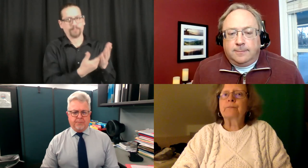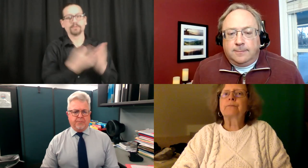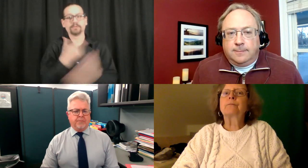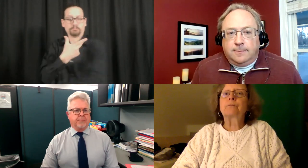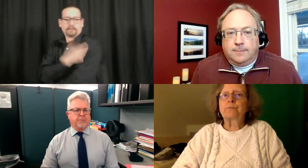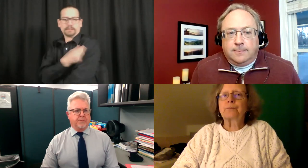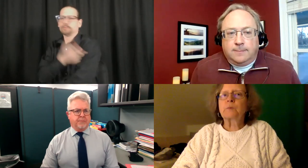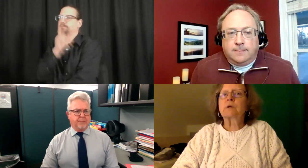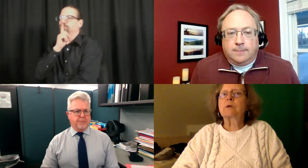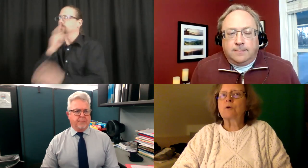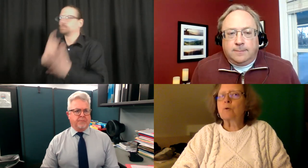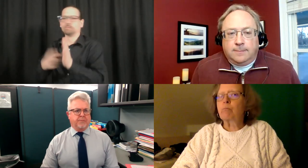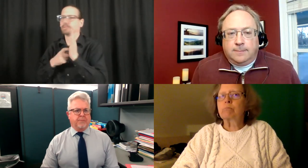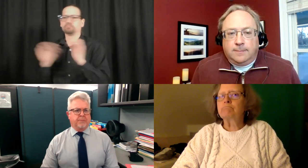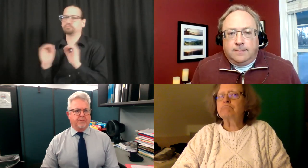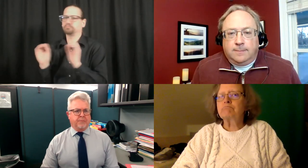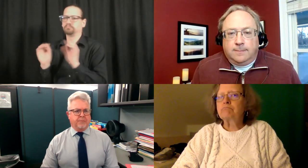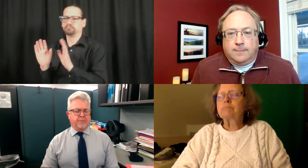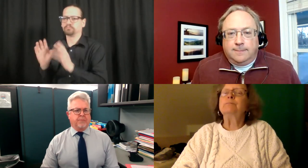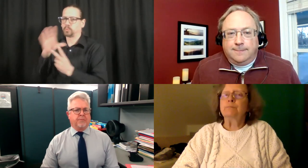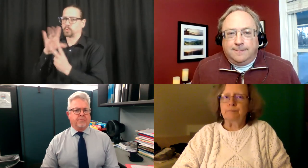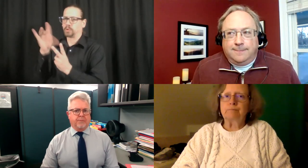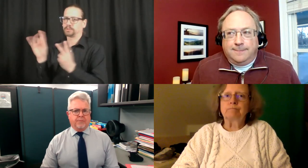And Mary's saying, ah, okay.